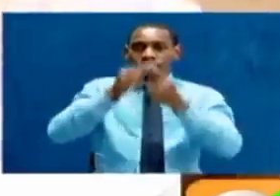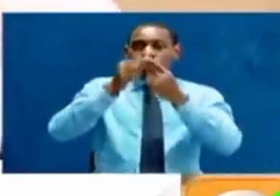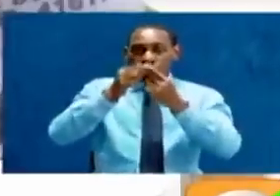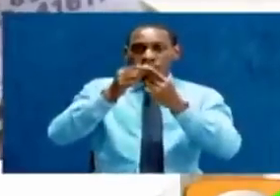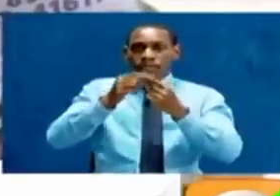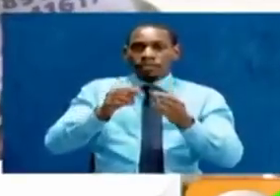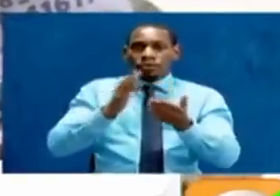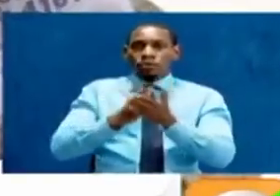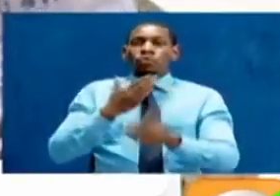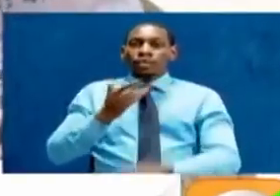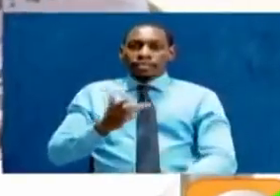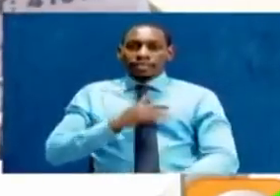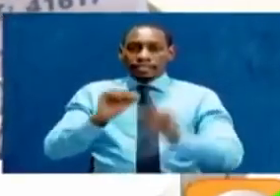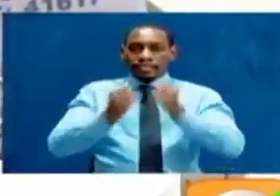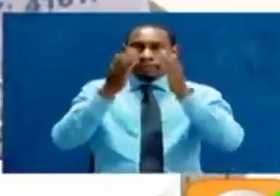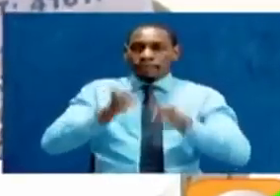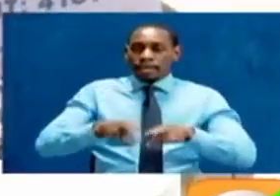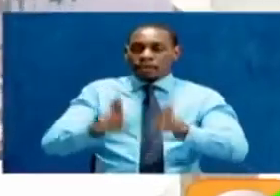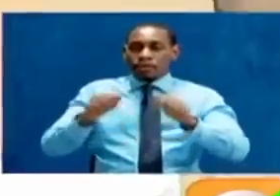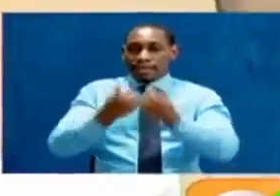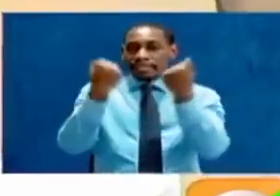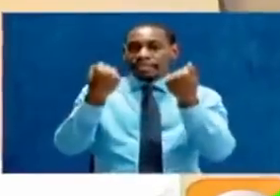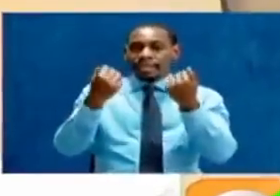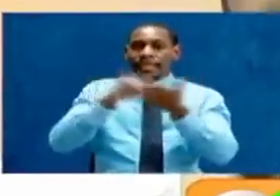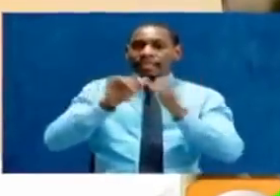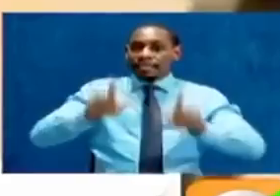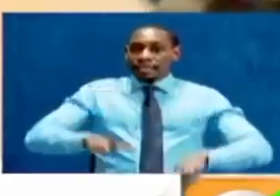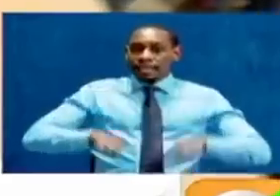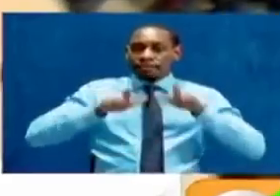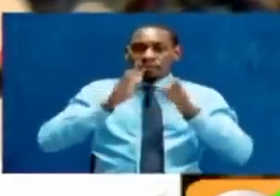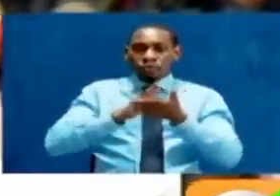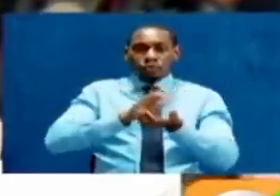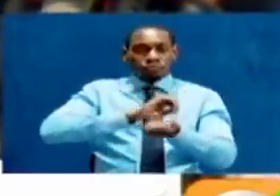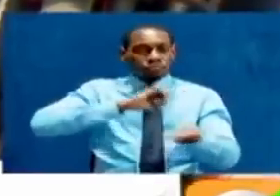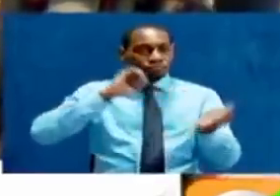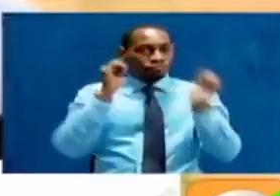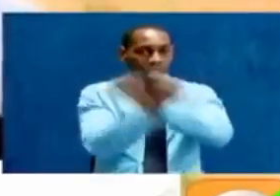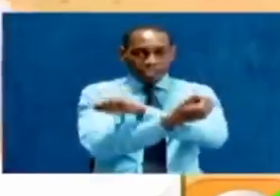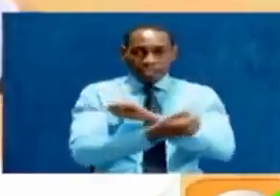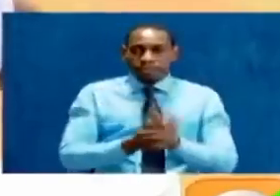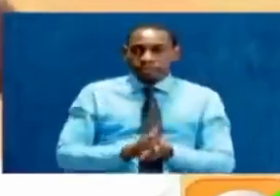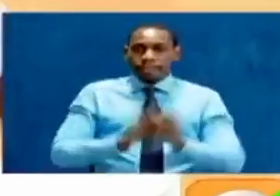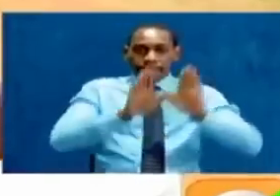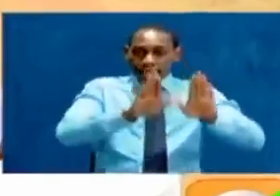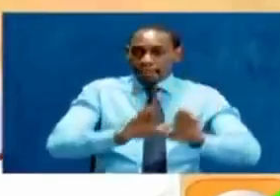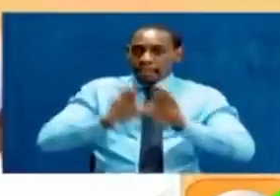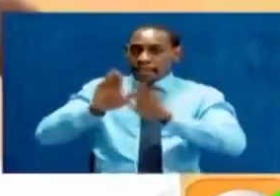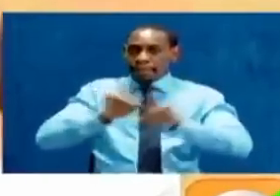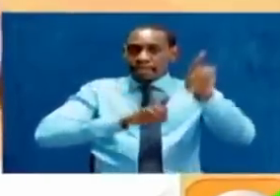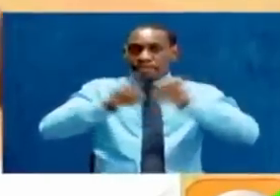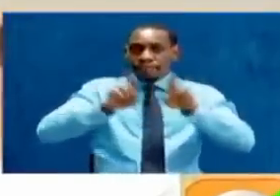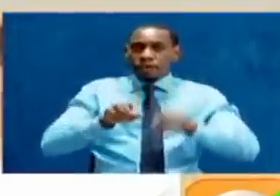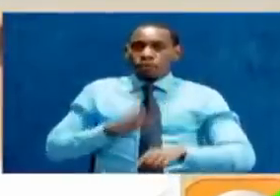journey to touch the survivors of road accidents whose lives took an agonizing twist. This campaign journey,